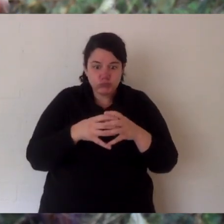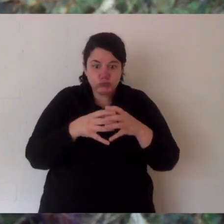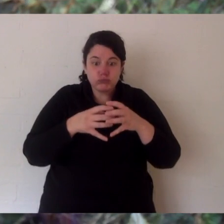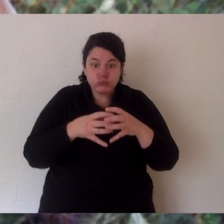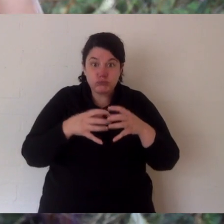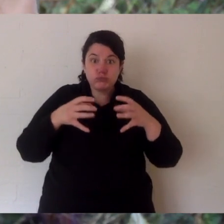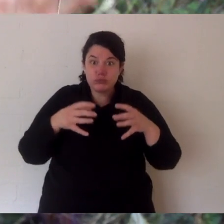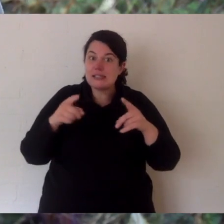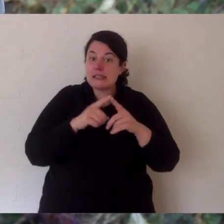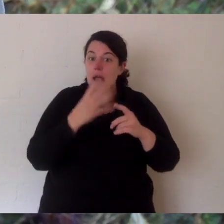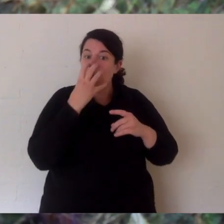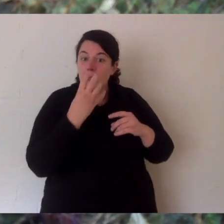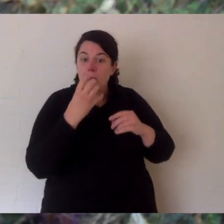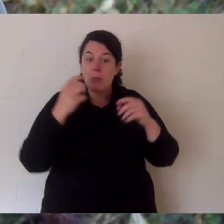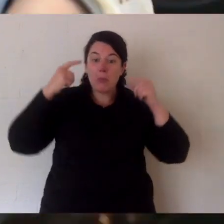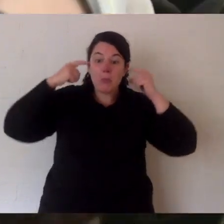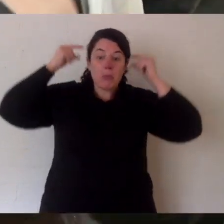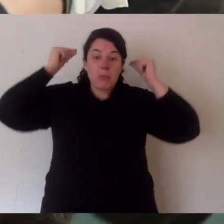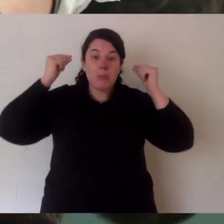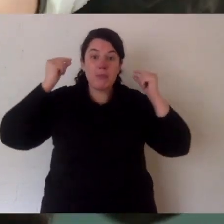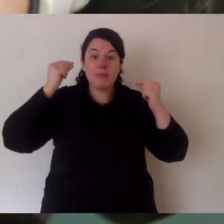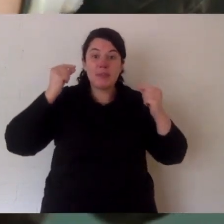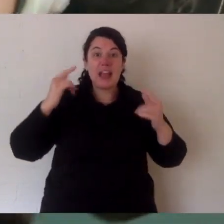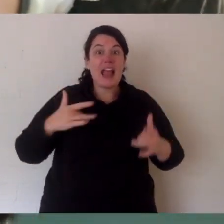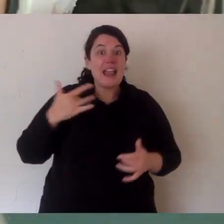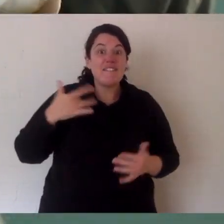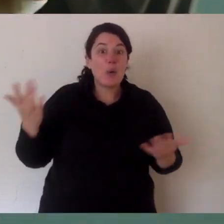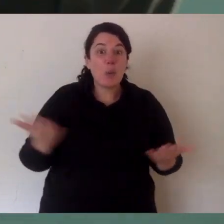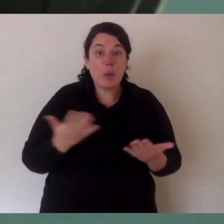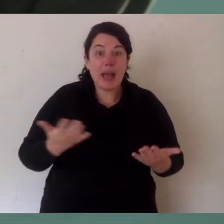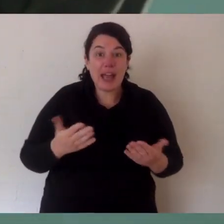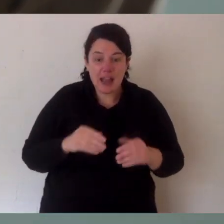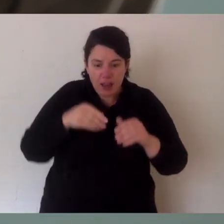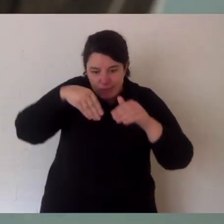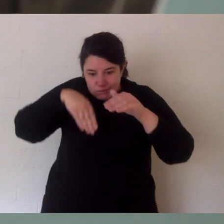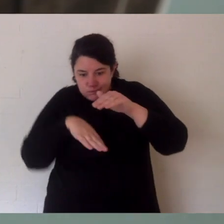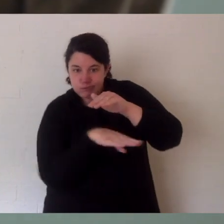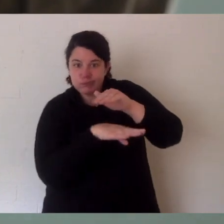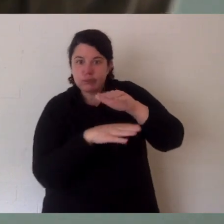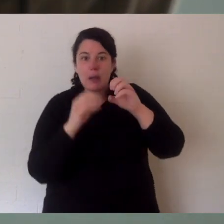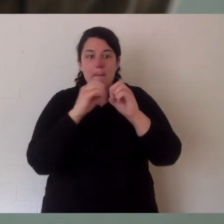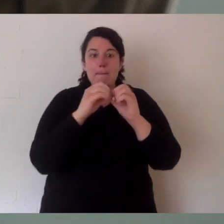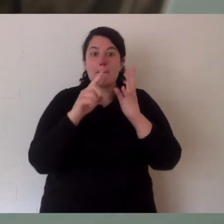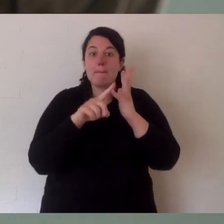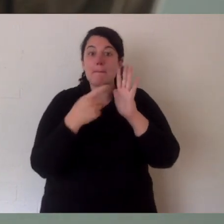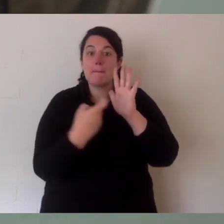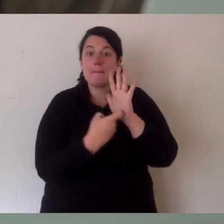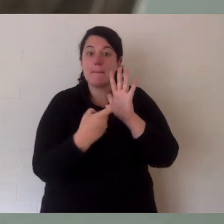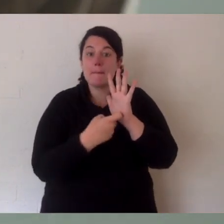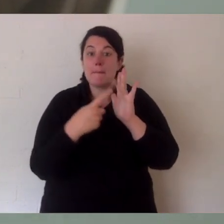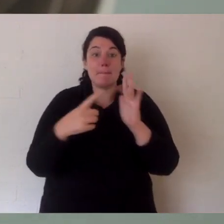pink they have no eyes no ears for a while but as they develop they get all the features of little devils and guess where they live?